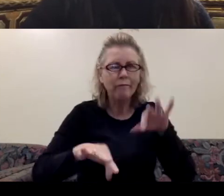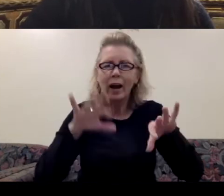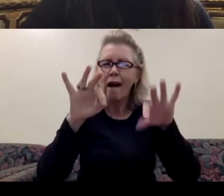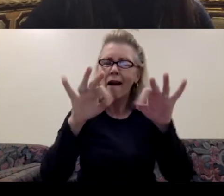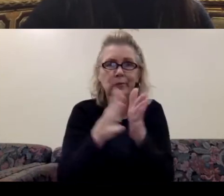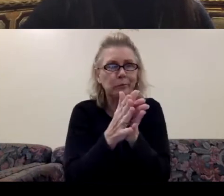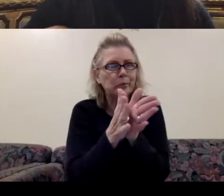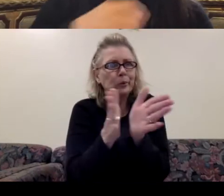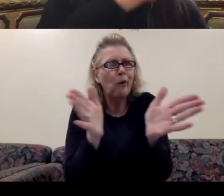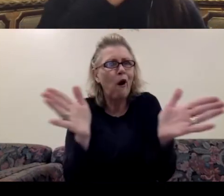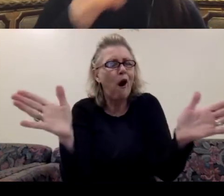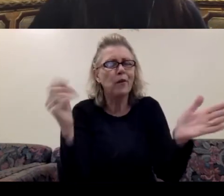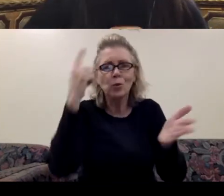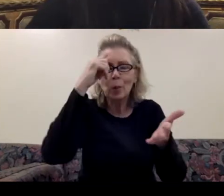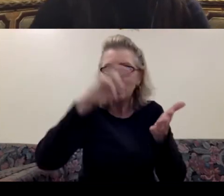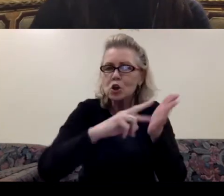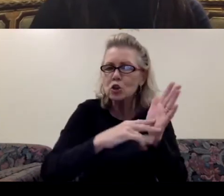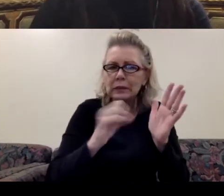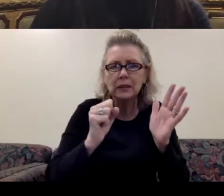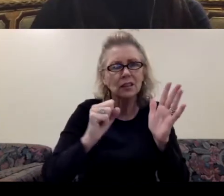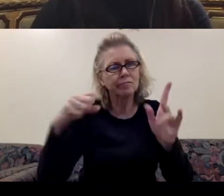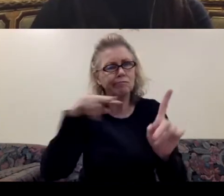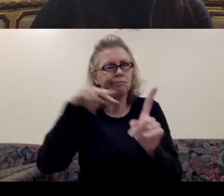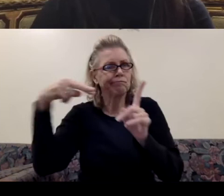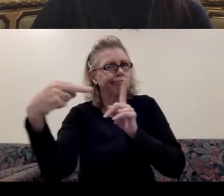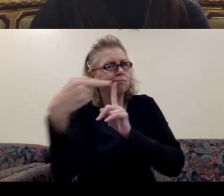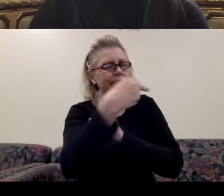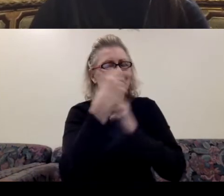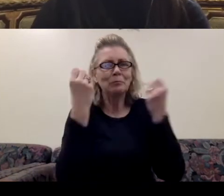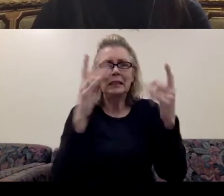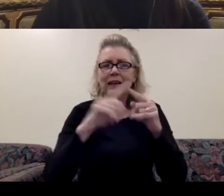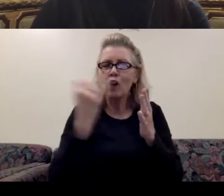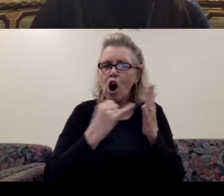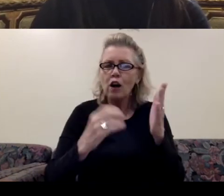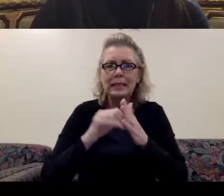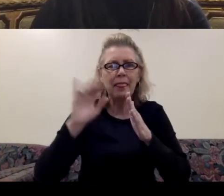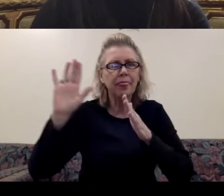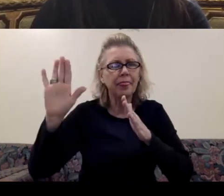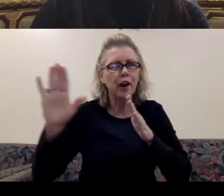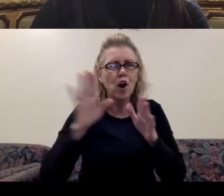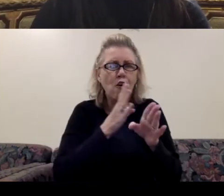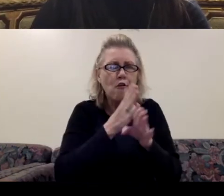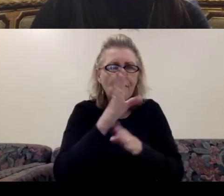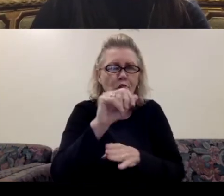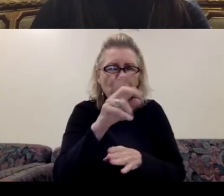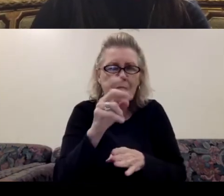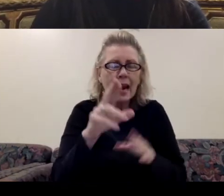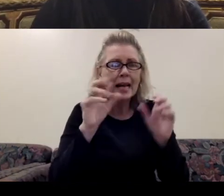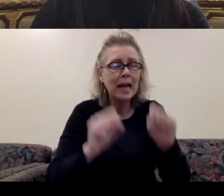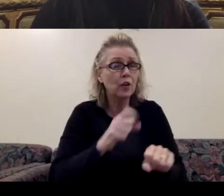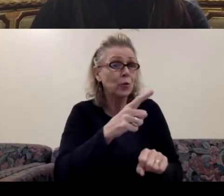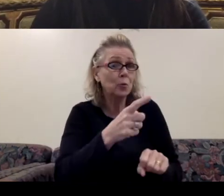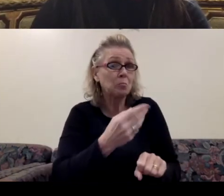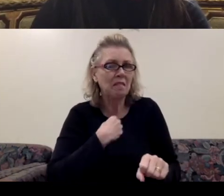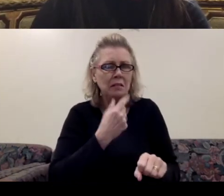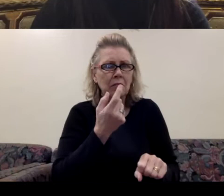is for many different artists throughout their stages of their career. And I would love if you could kind of give